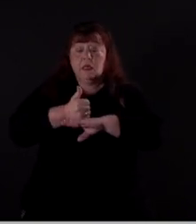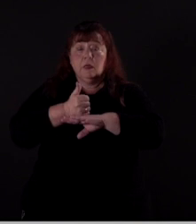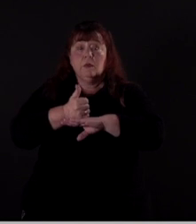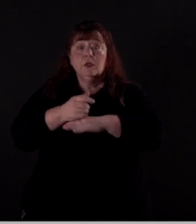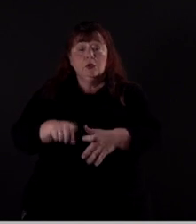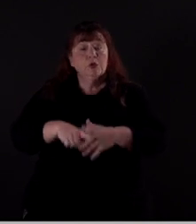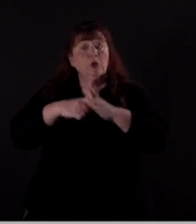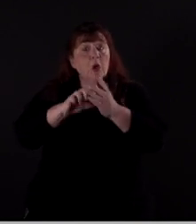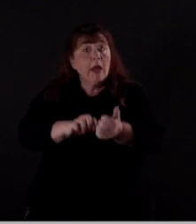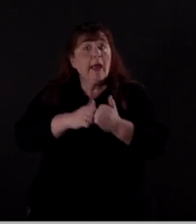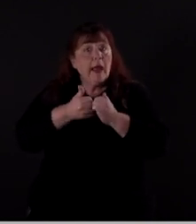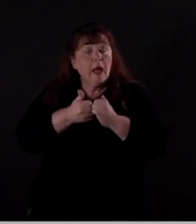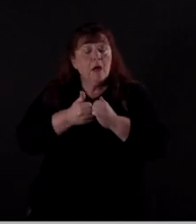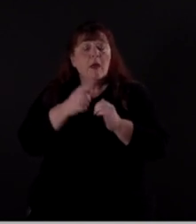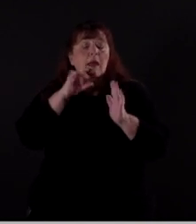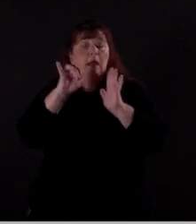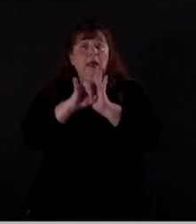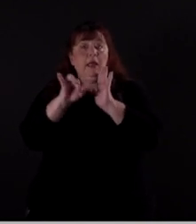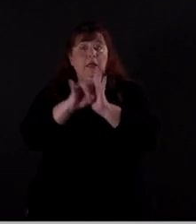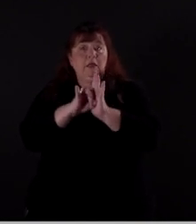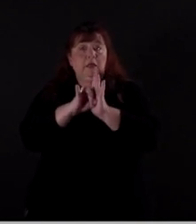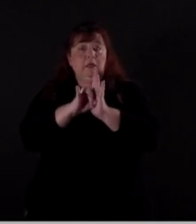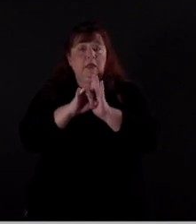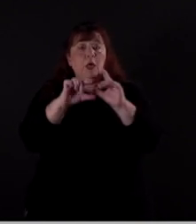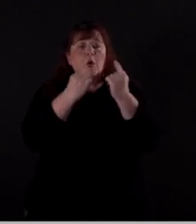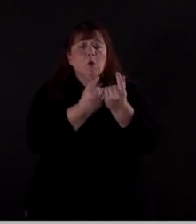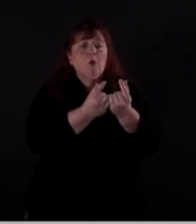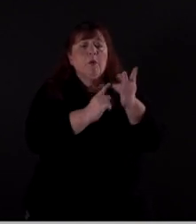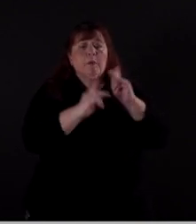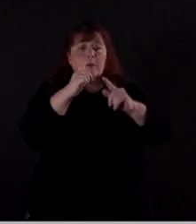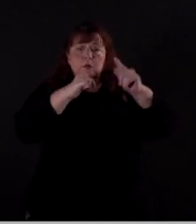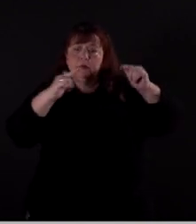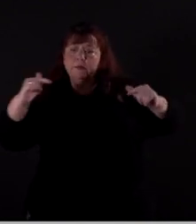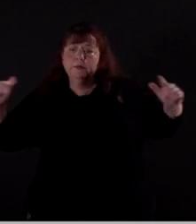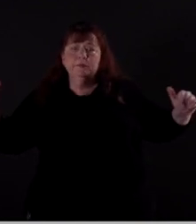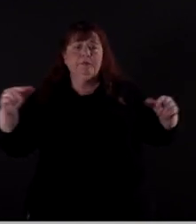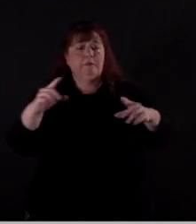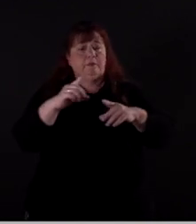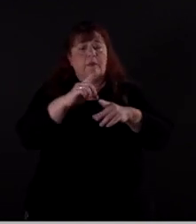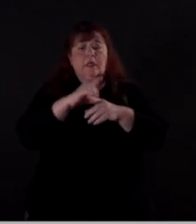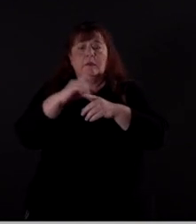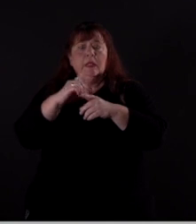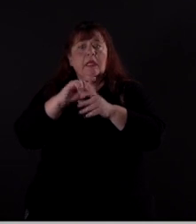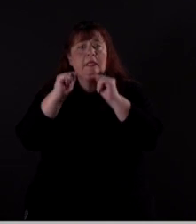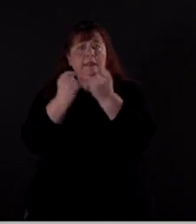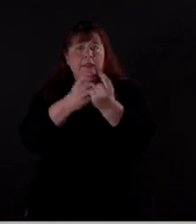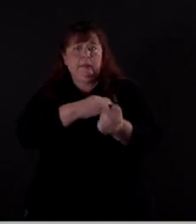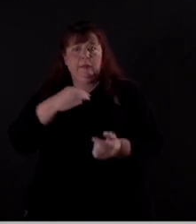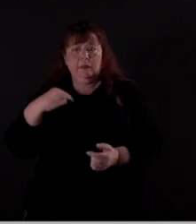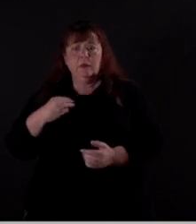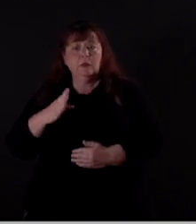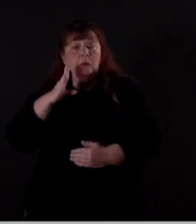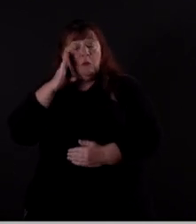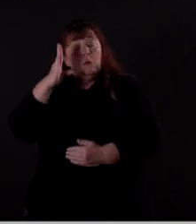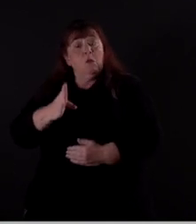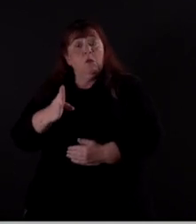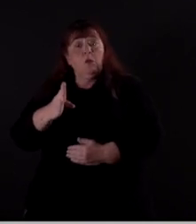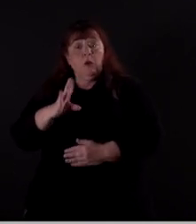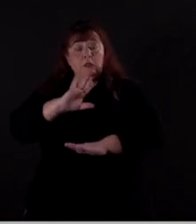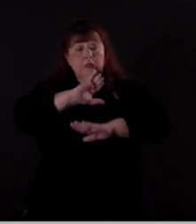start with is you need to identify a group of multidisciplinary team members that are going to